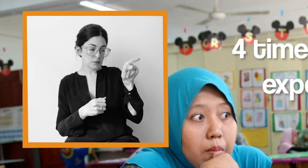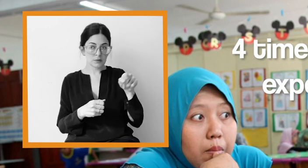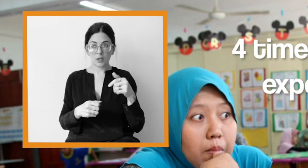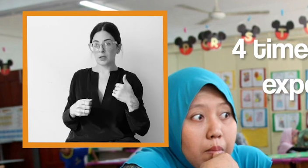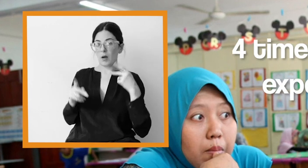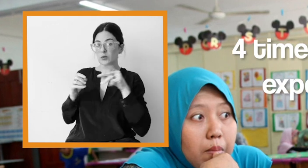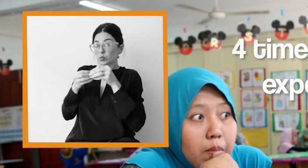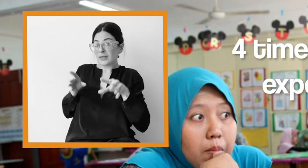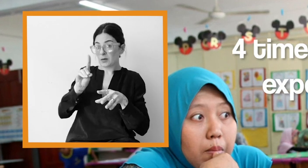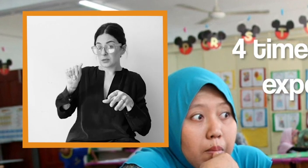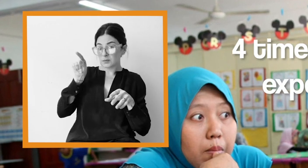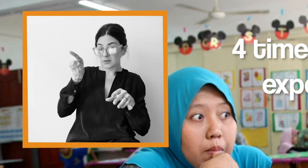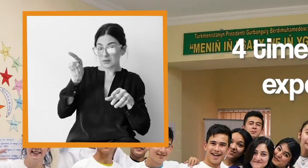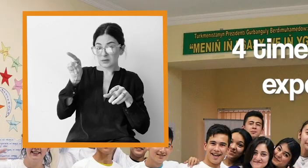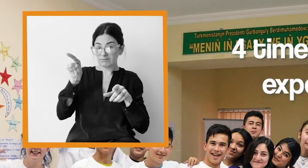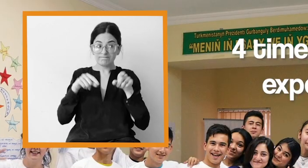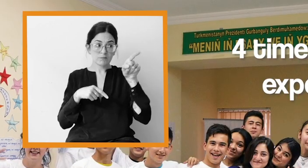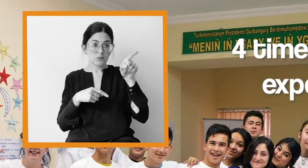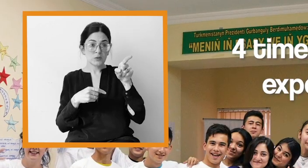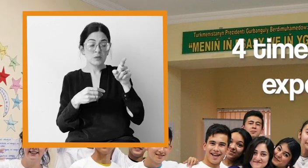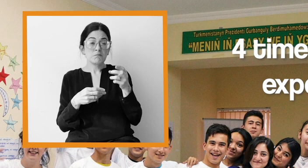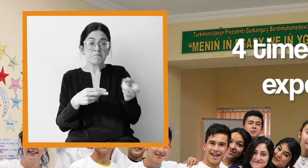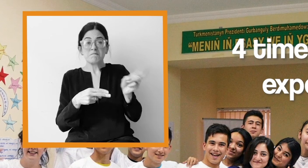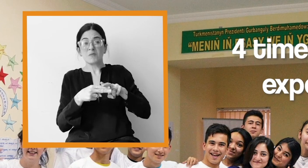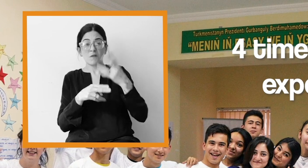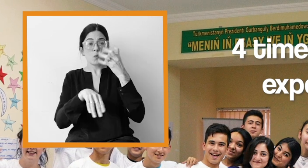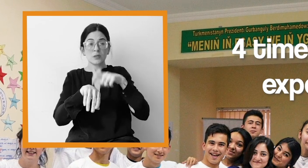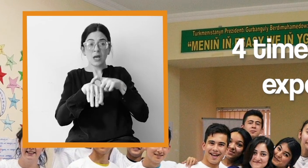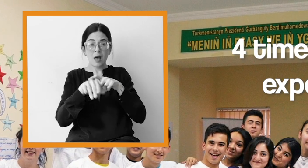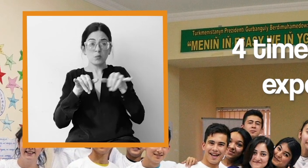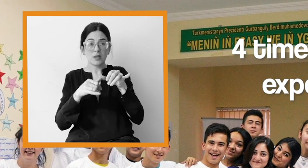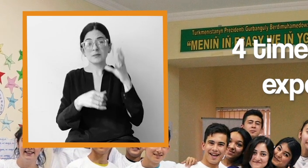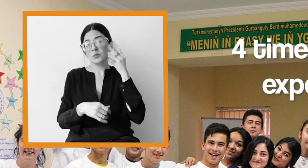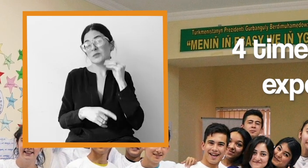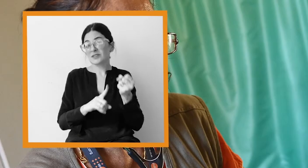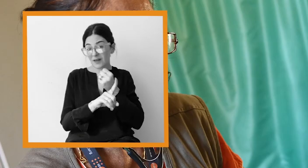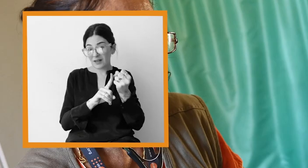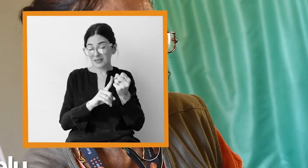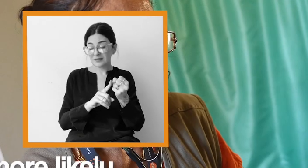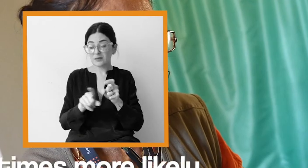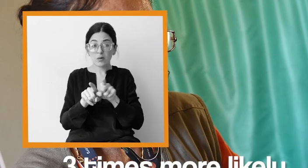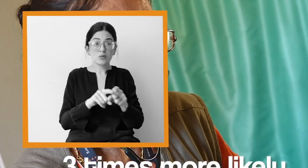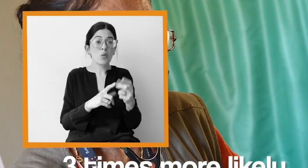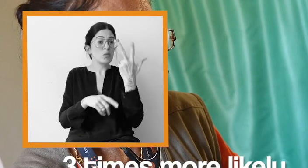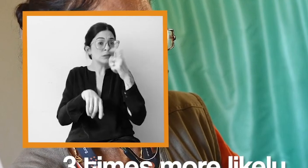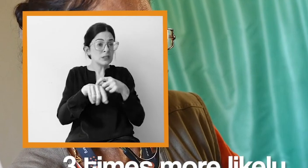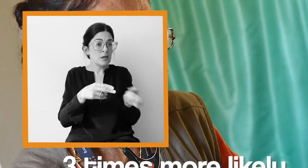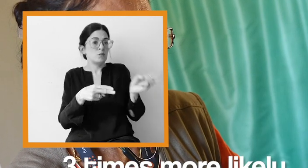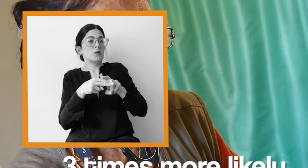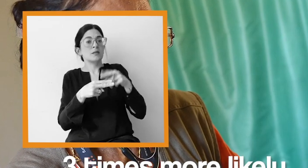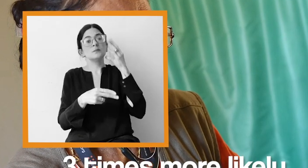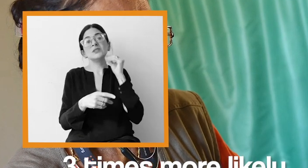disabilities are almost four times more likely to experience violence than their peers without disabilities and nearly three times